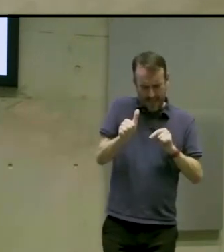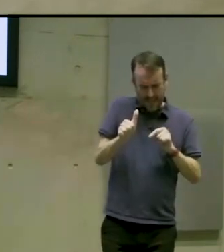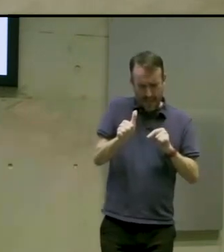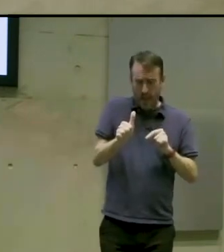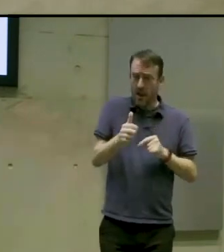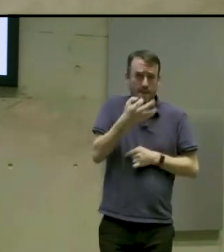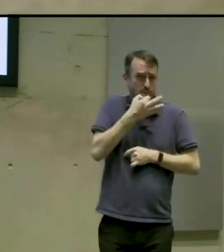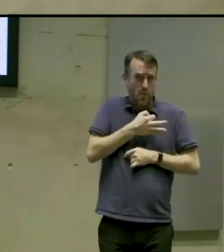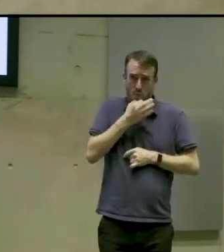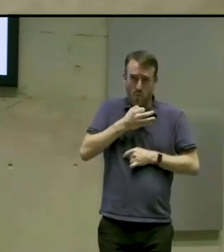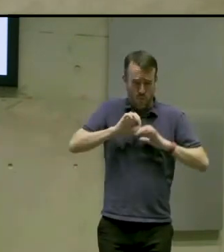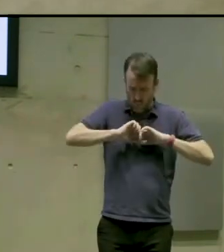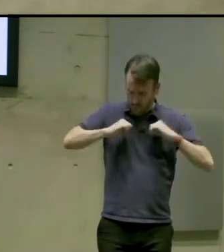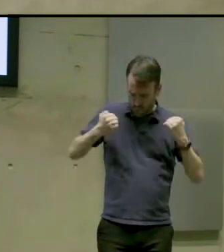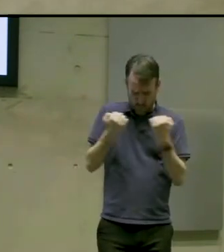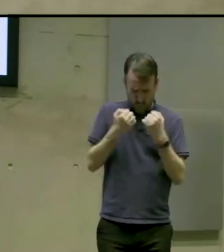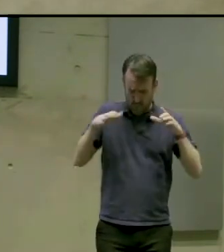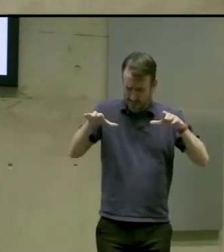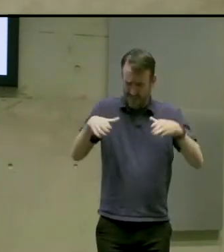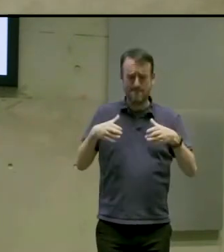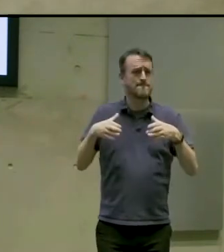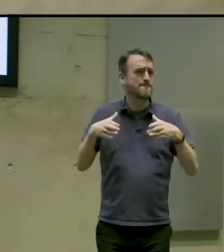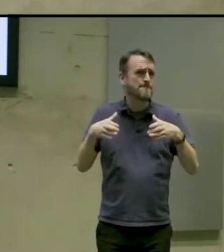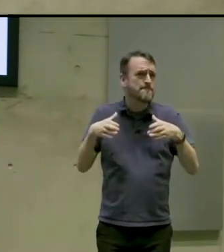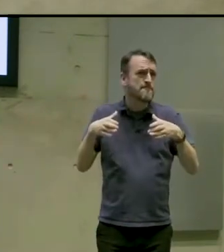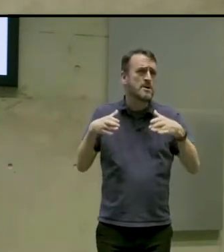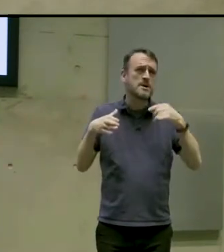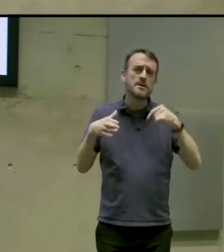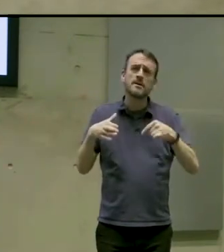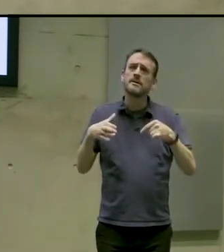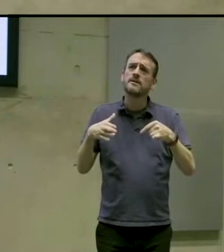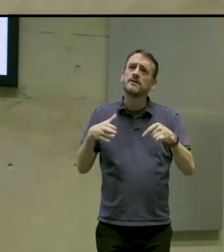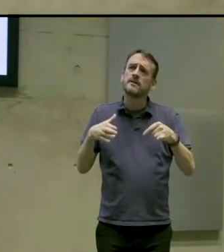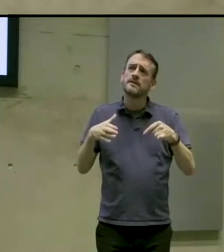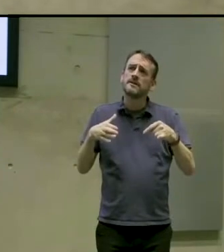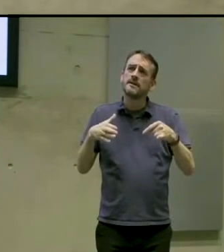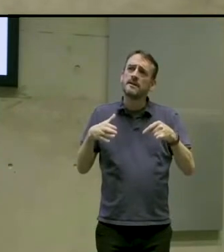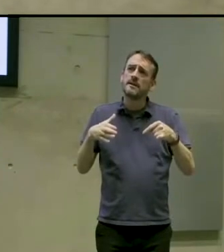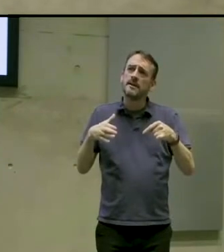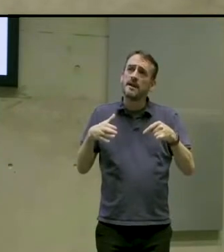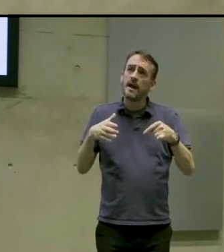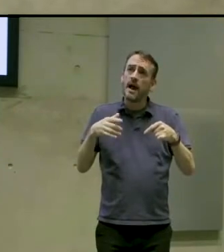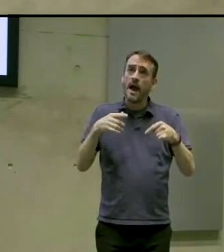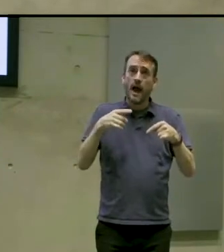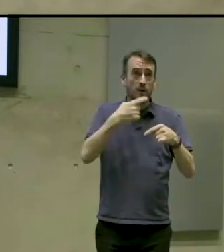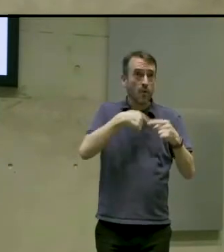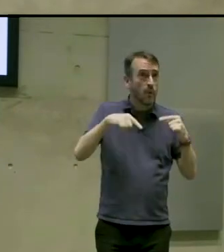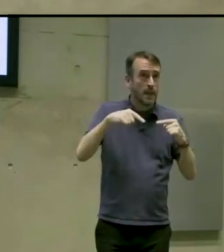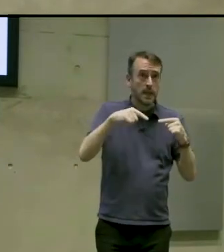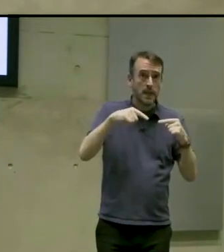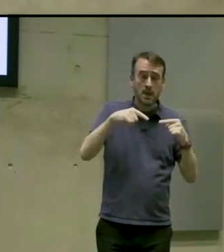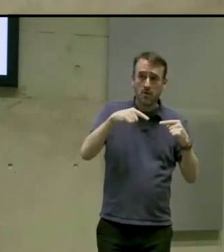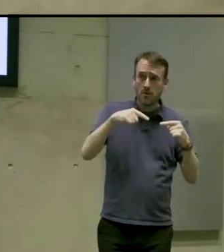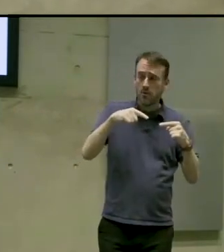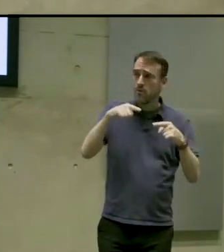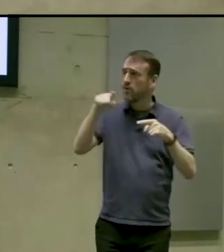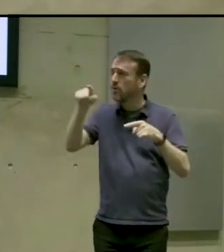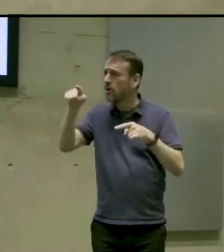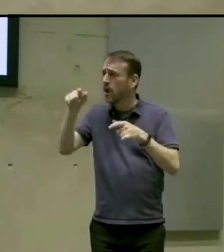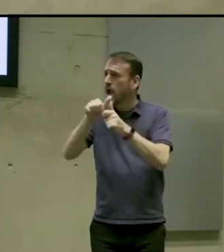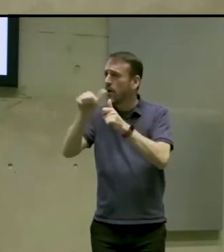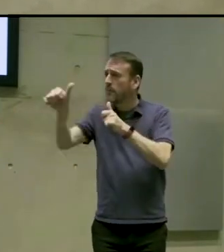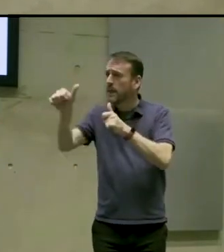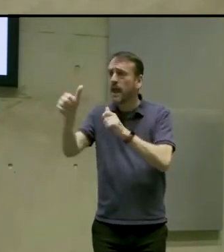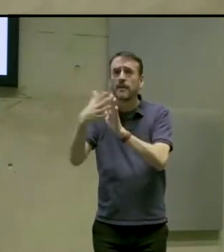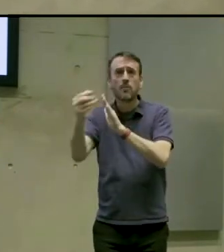us and to be sort of we're being put up with AAA games and such for the work that we're doing.